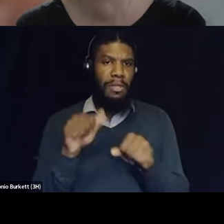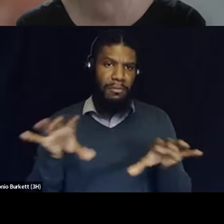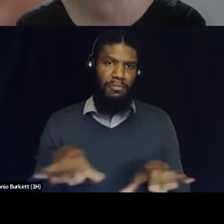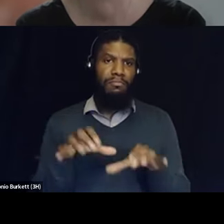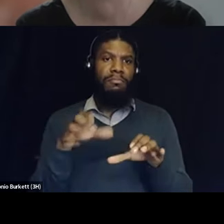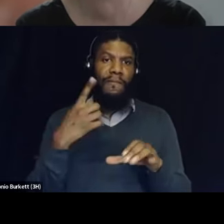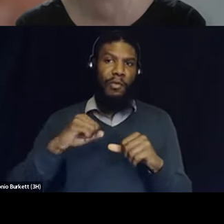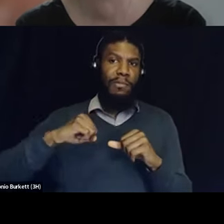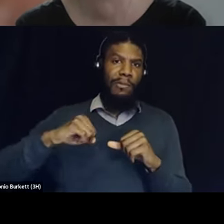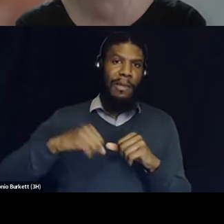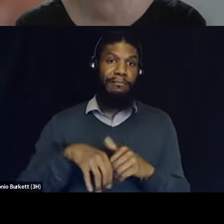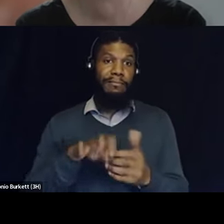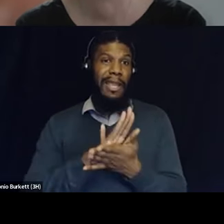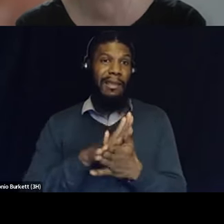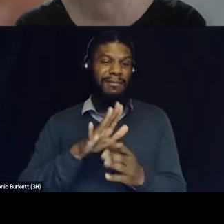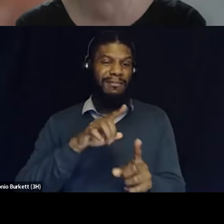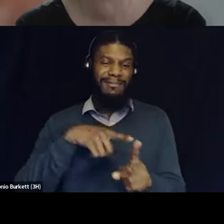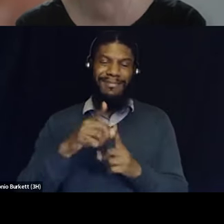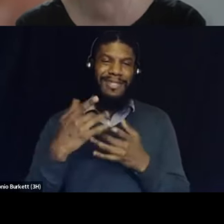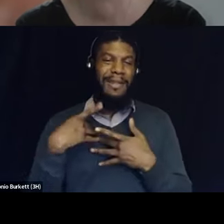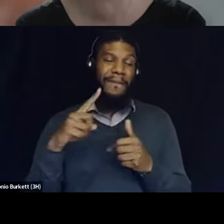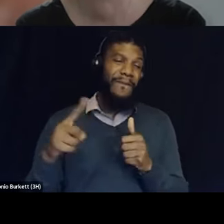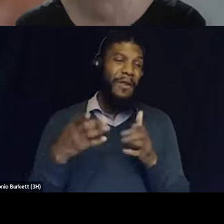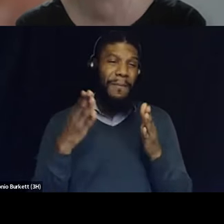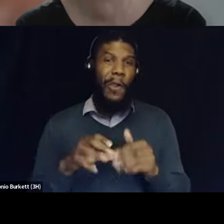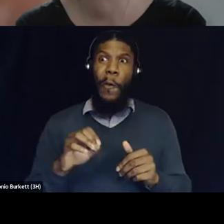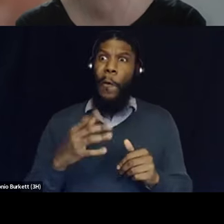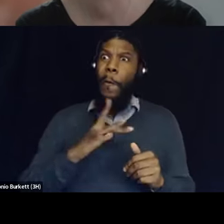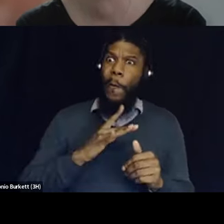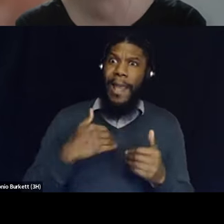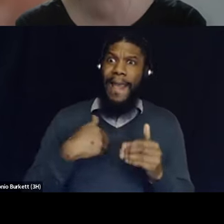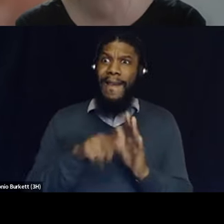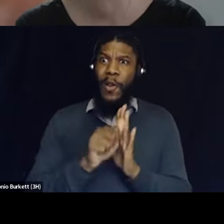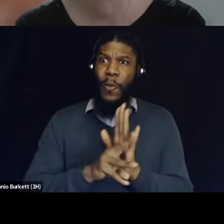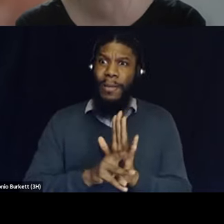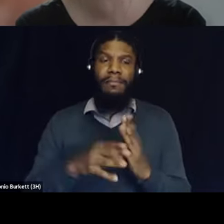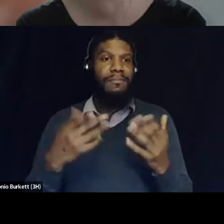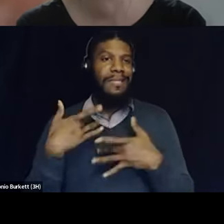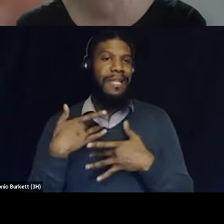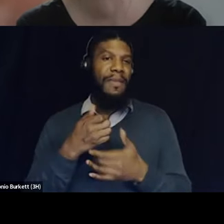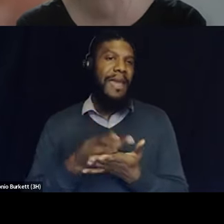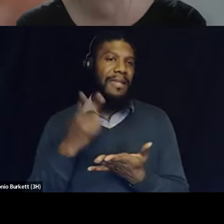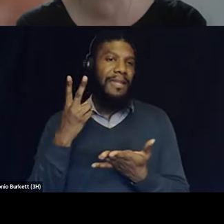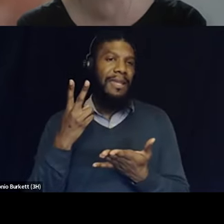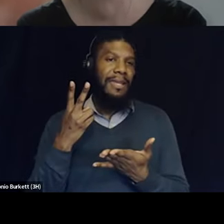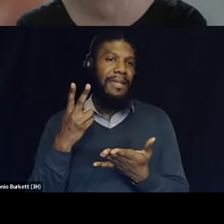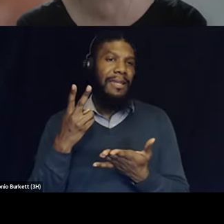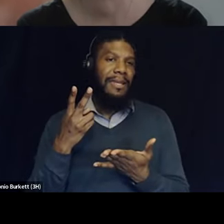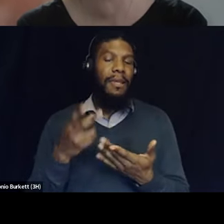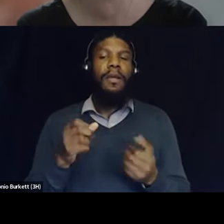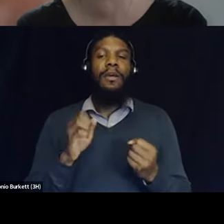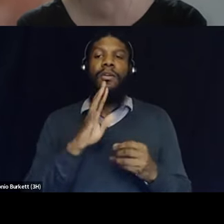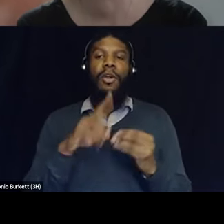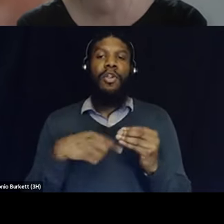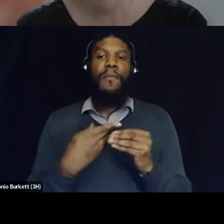like oh we have an algorithm for that that's one of the first places they validate it so us really also thinking about how we have movement in terms